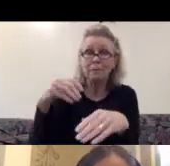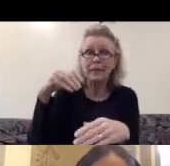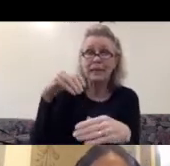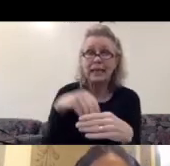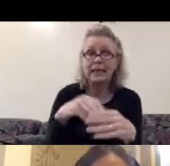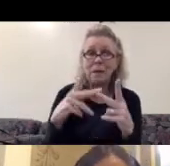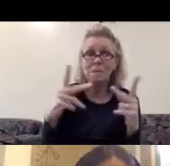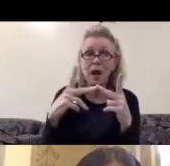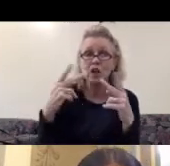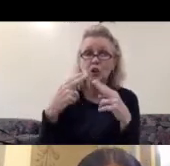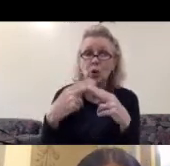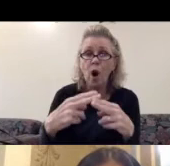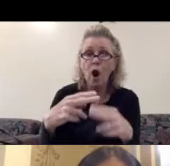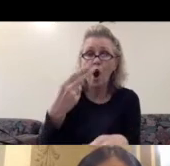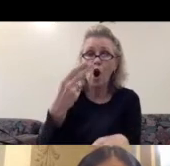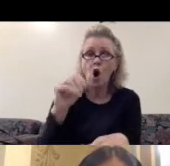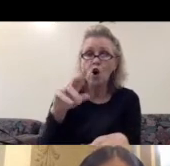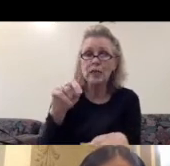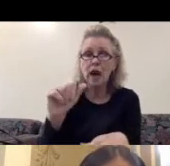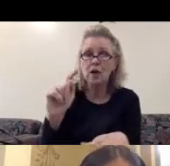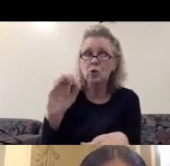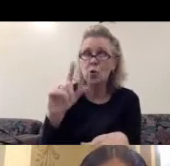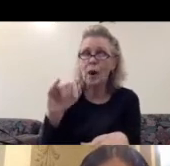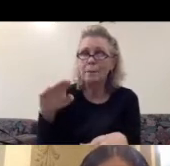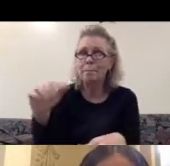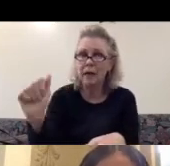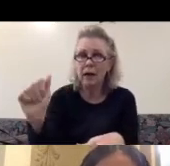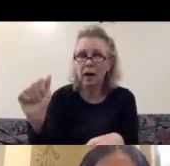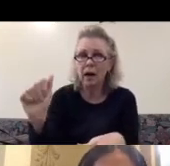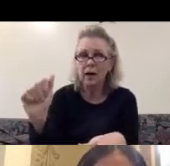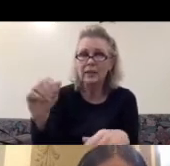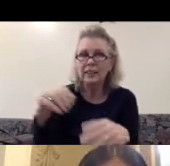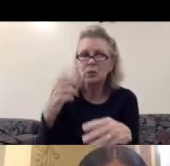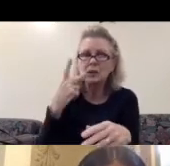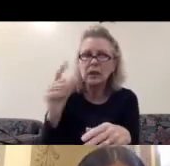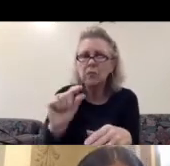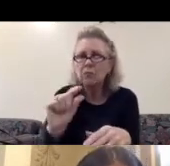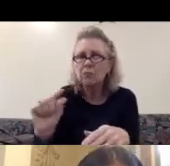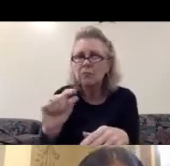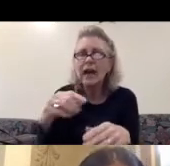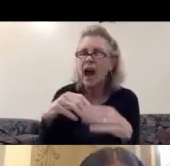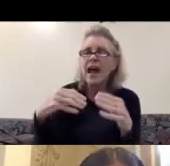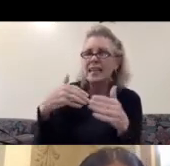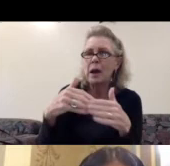place called Onda Tolima, which is in the border of the Rio Magdalena.